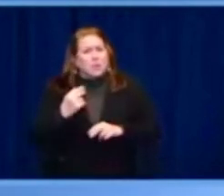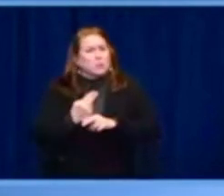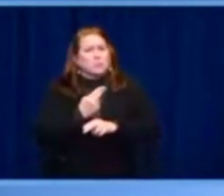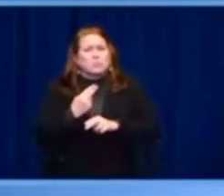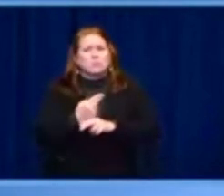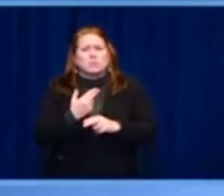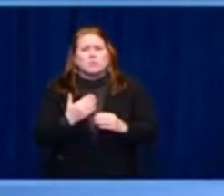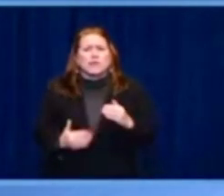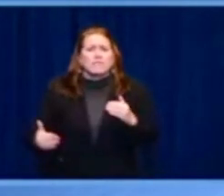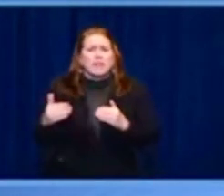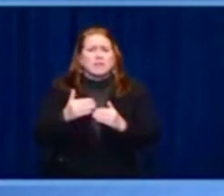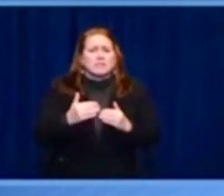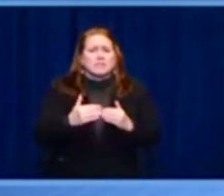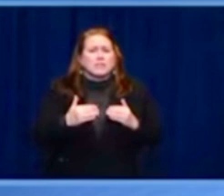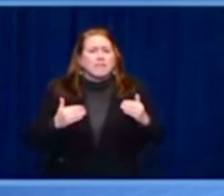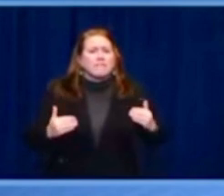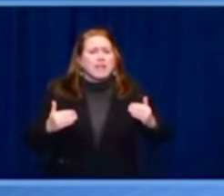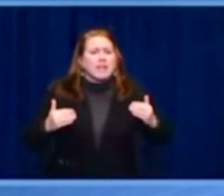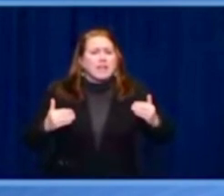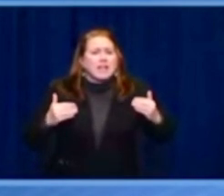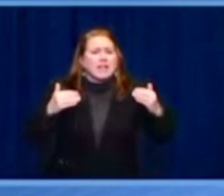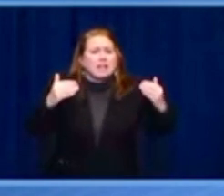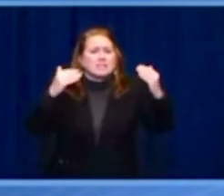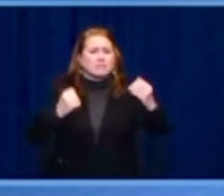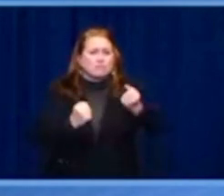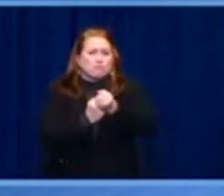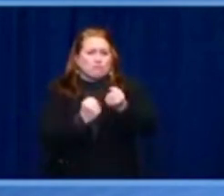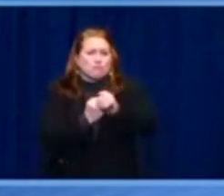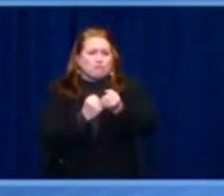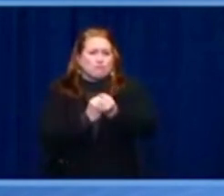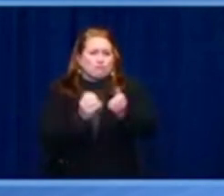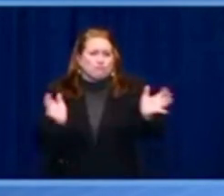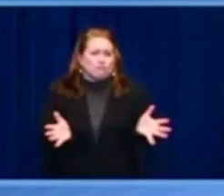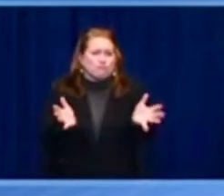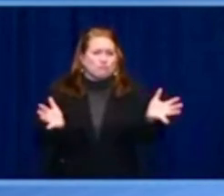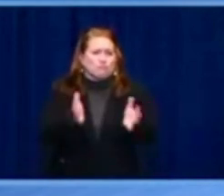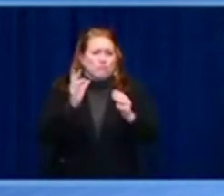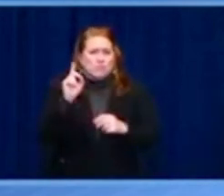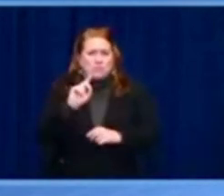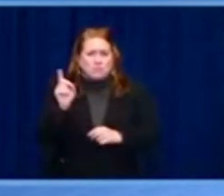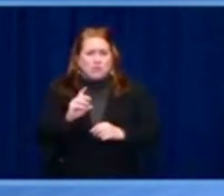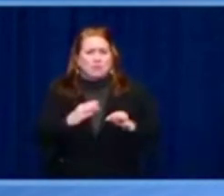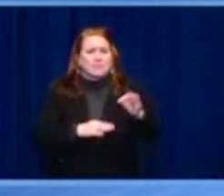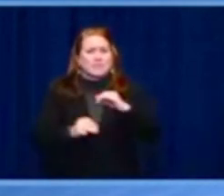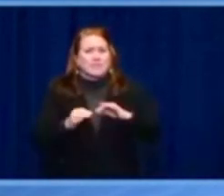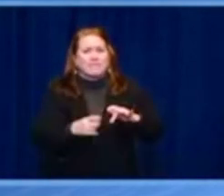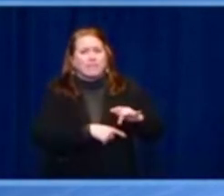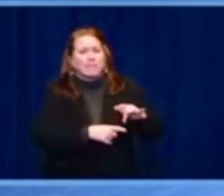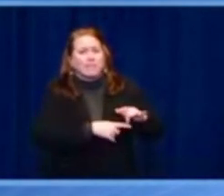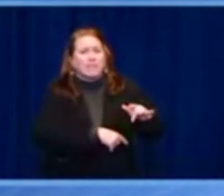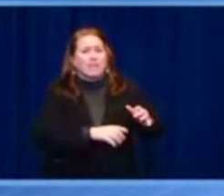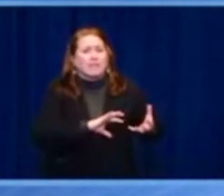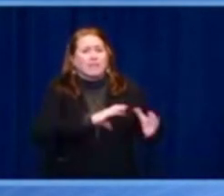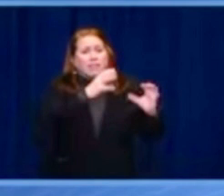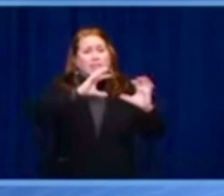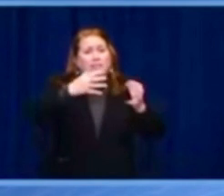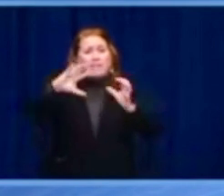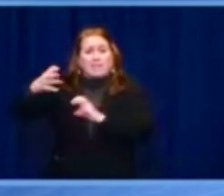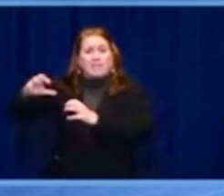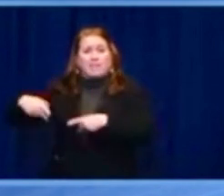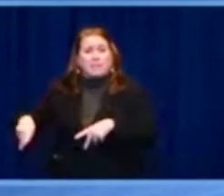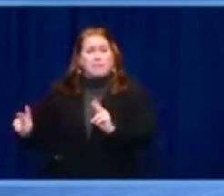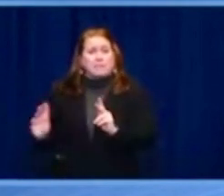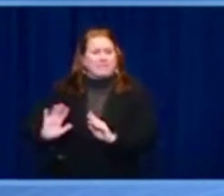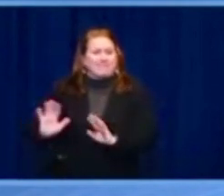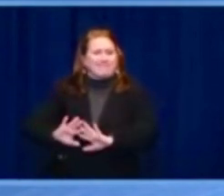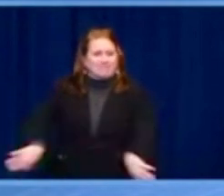And I want to thank those countries who are joining us this week in committing to regulate the use of commercial spyware. This